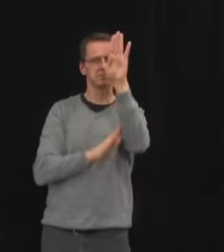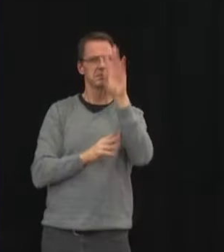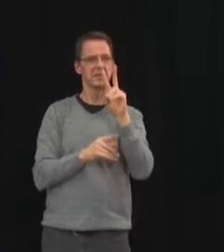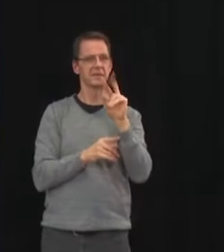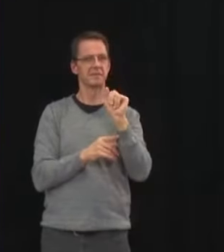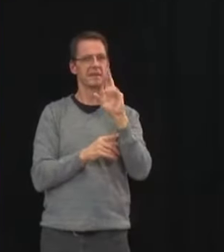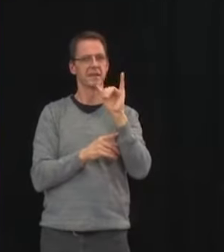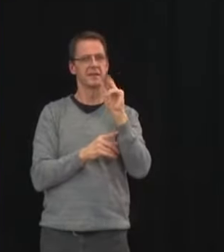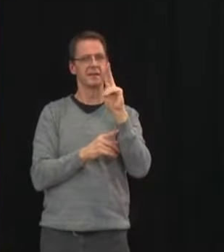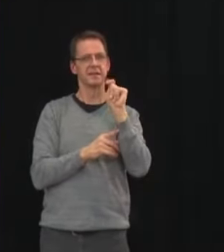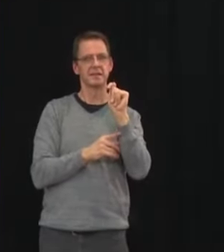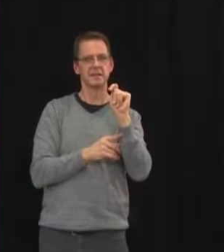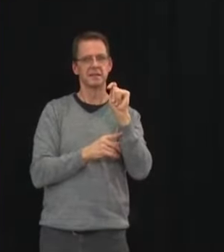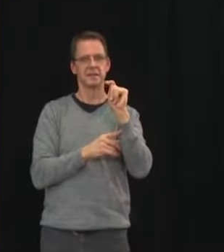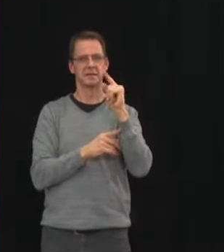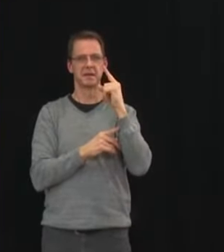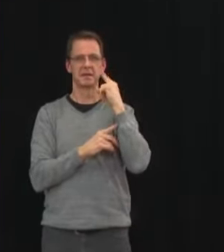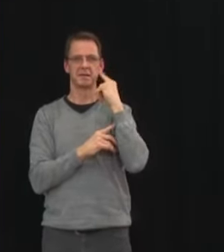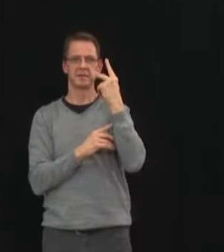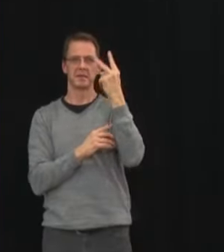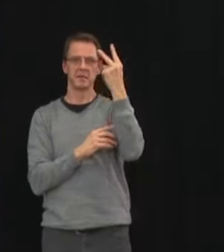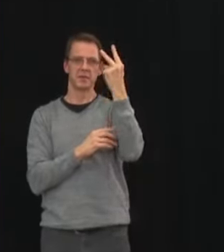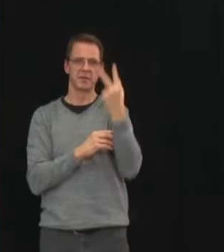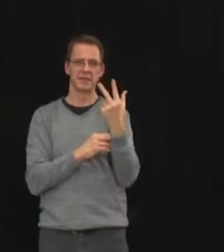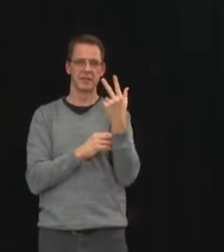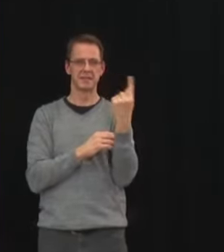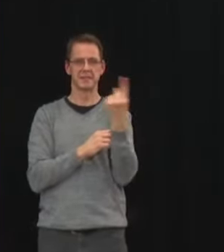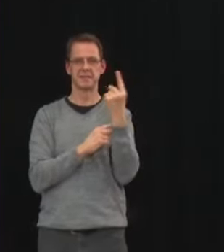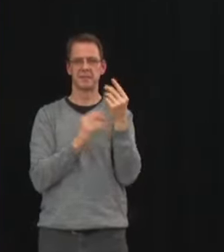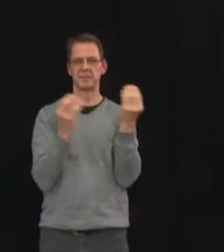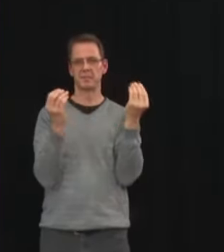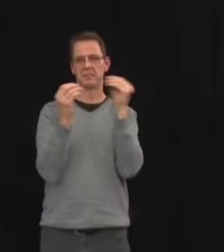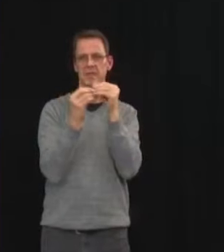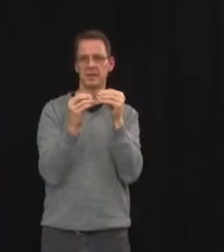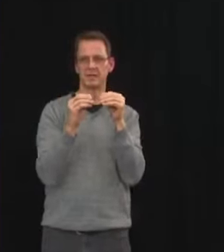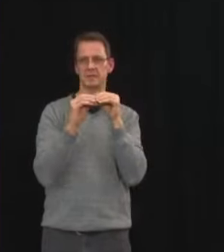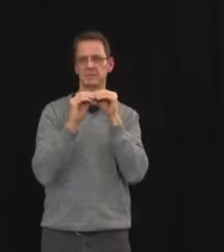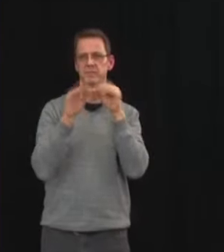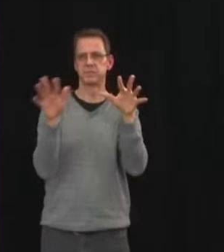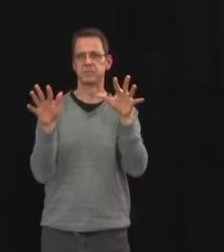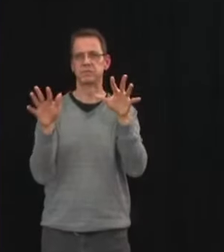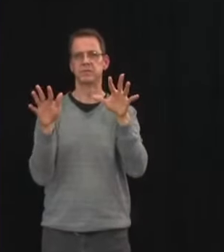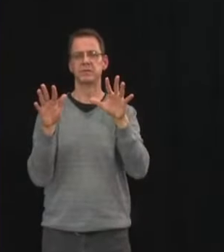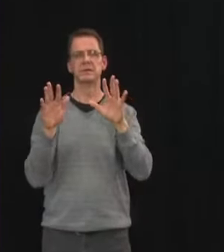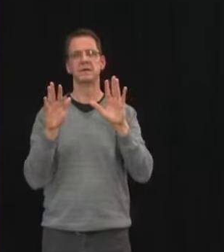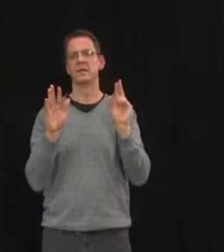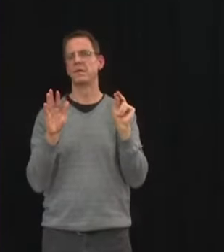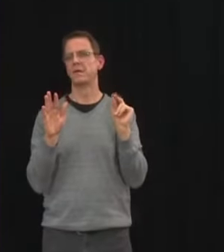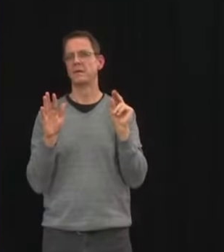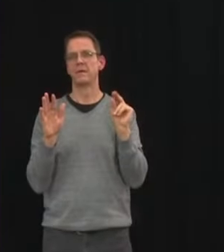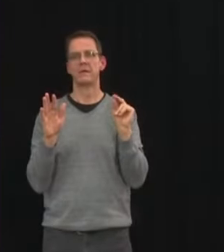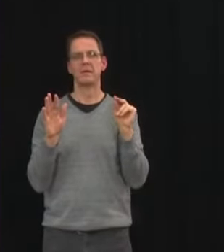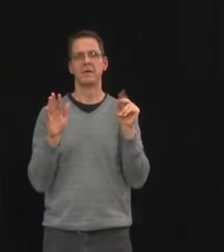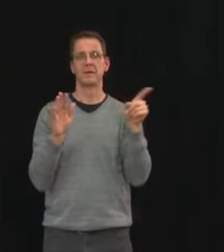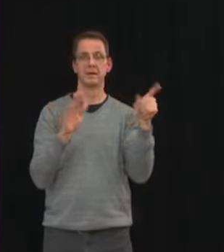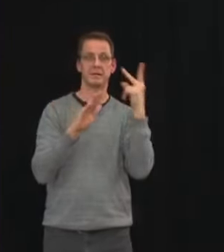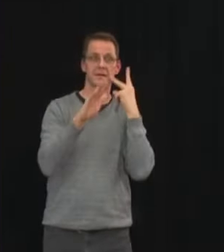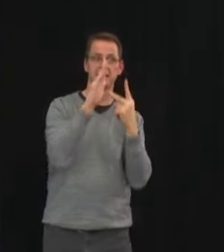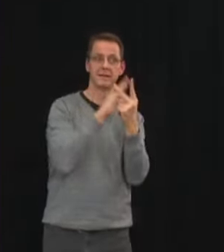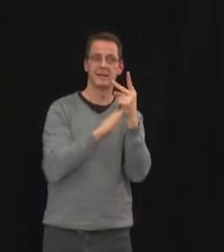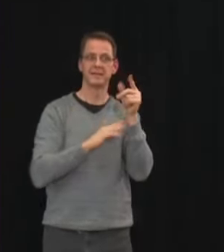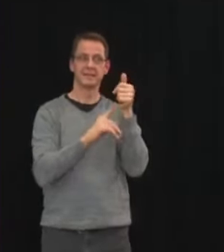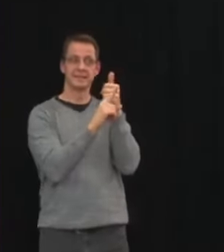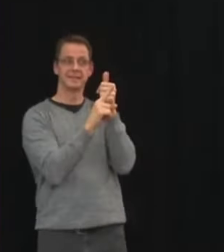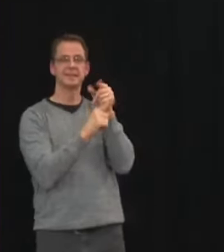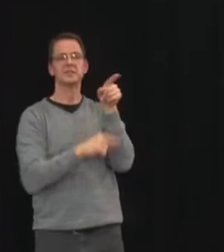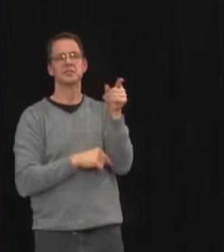uh that thankfully they were wrong thankfully we through i think in part through super aggressive uh contact tracing